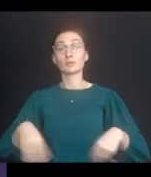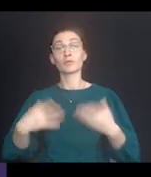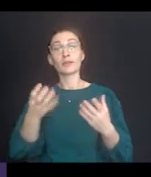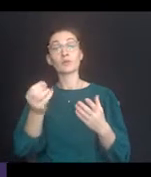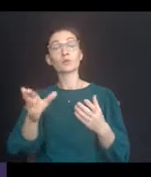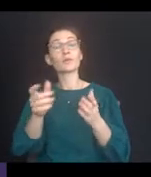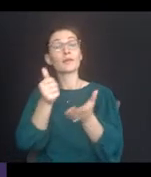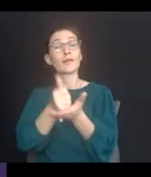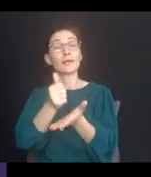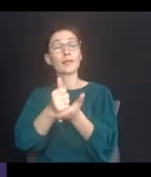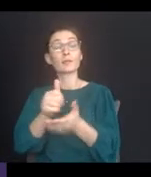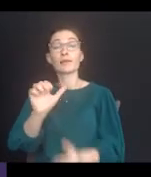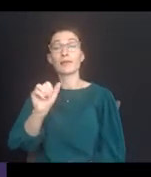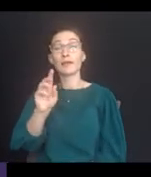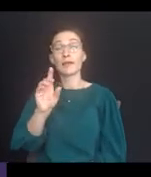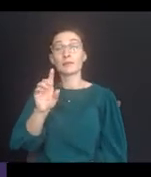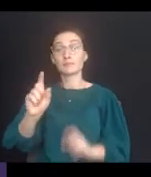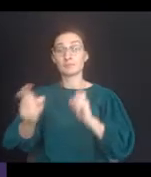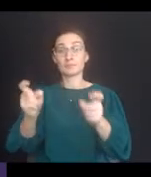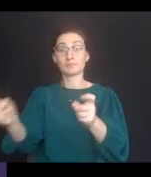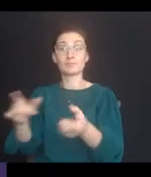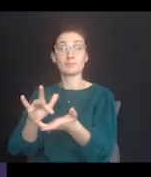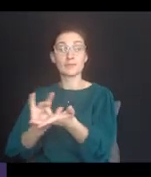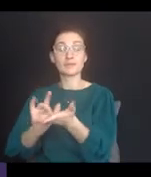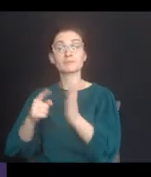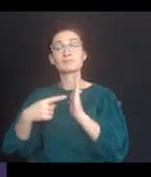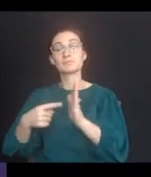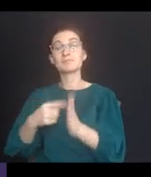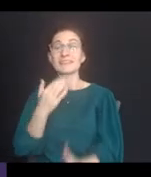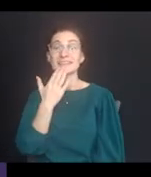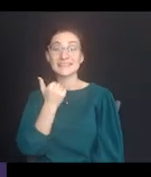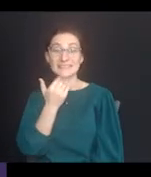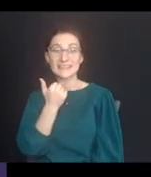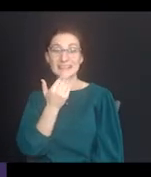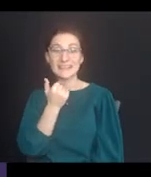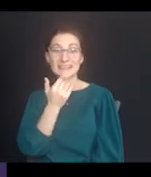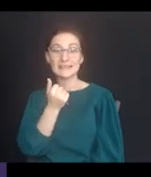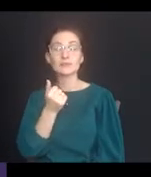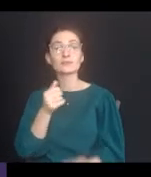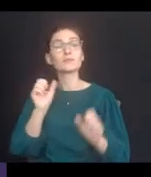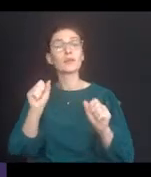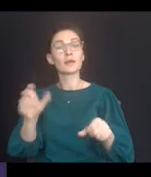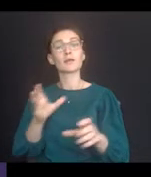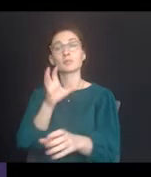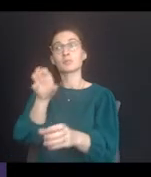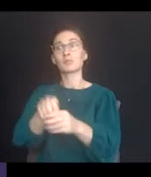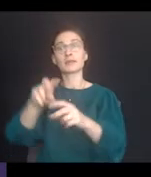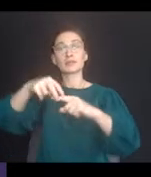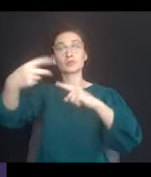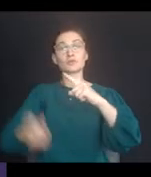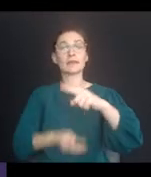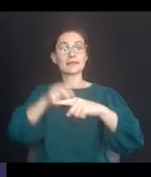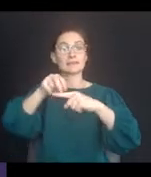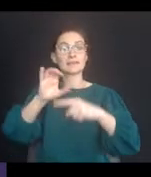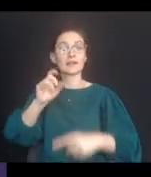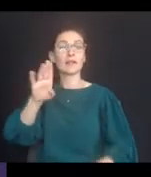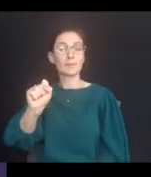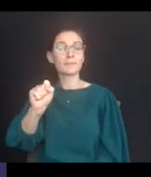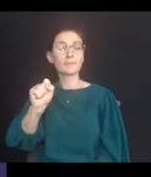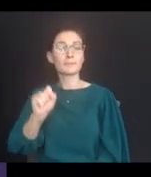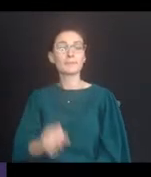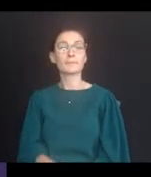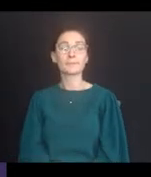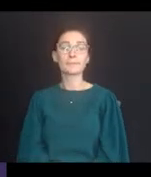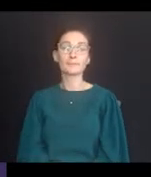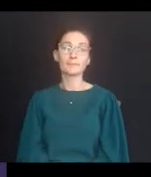assisting with the administration of immune medicine like insulin so that a student with diabetes can take part in an after-school gymnastics club.